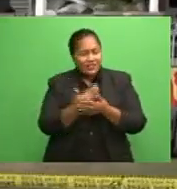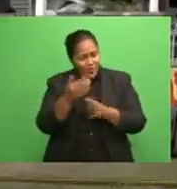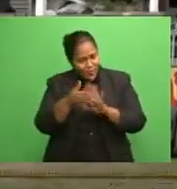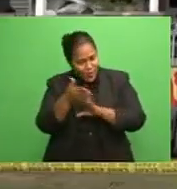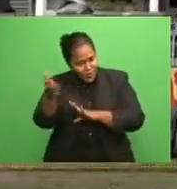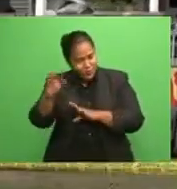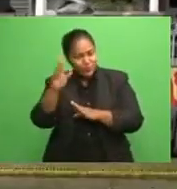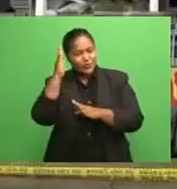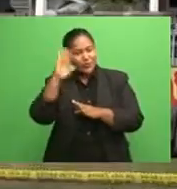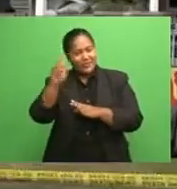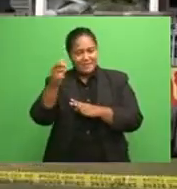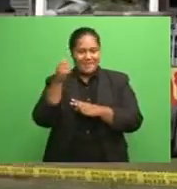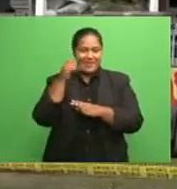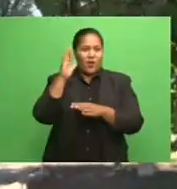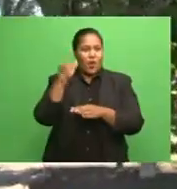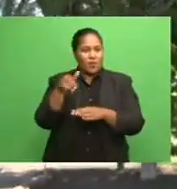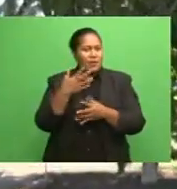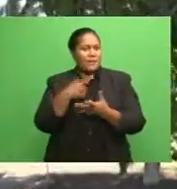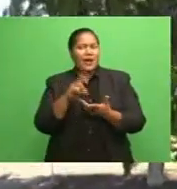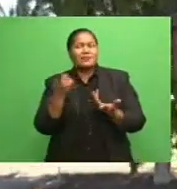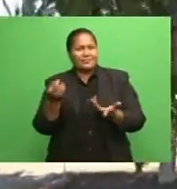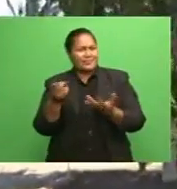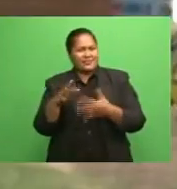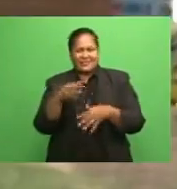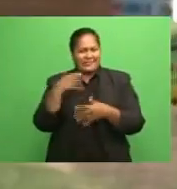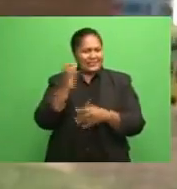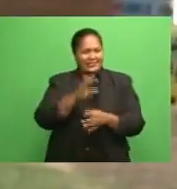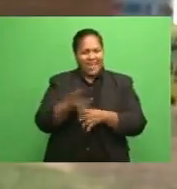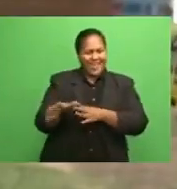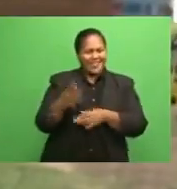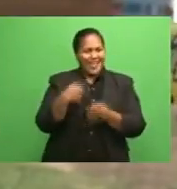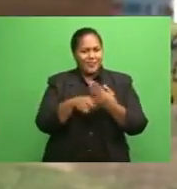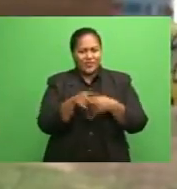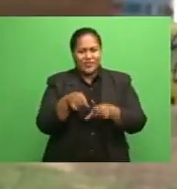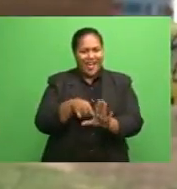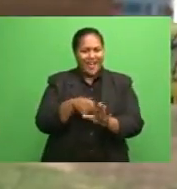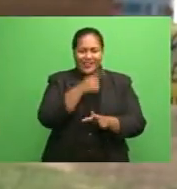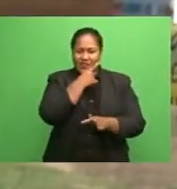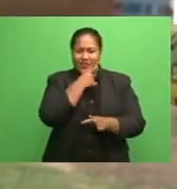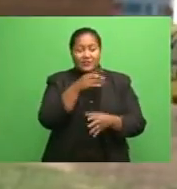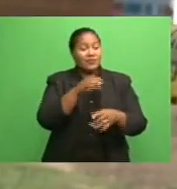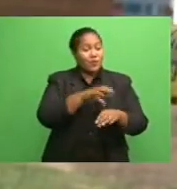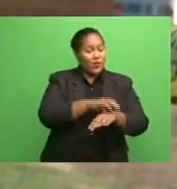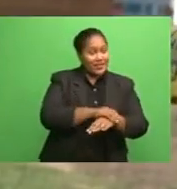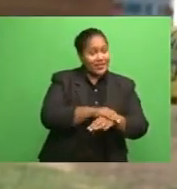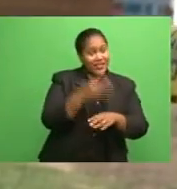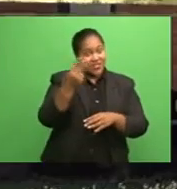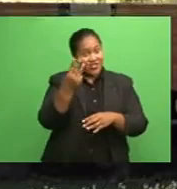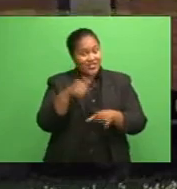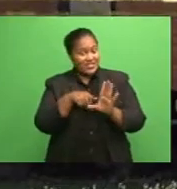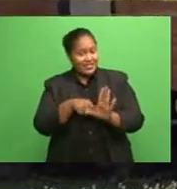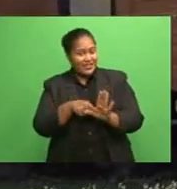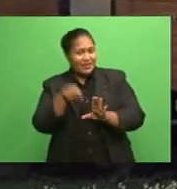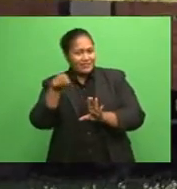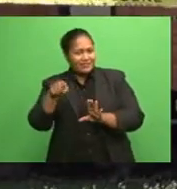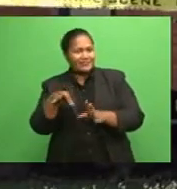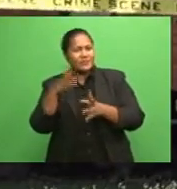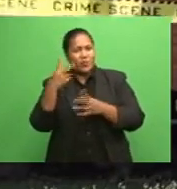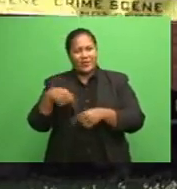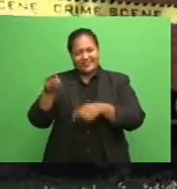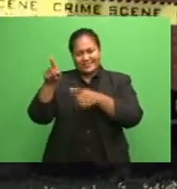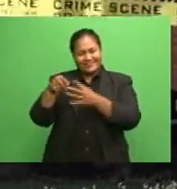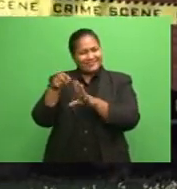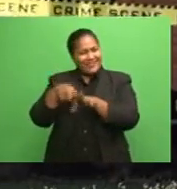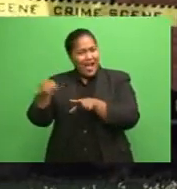home. It's scary that it happened to a very young girl. Police say the 13-year-old victim was hanging clothes outside her home